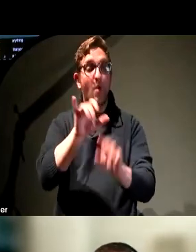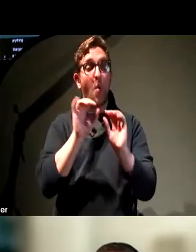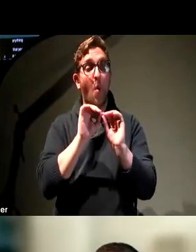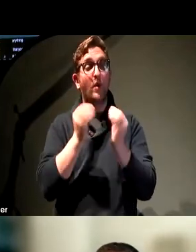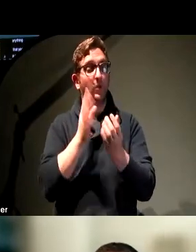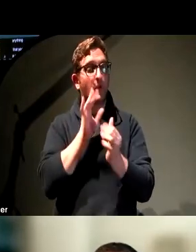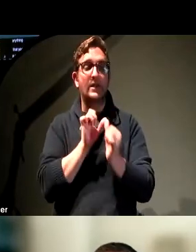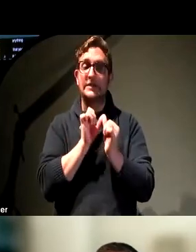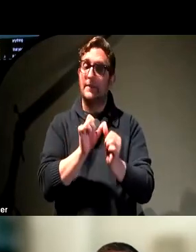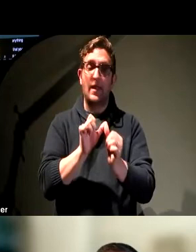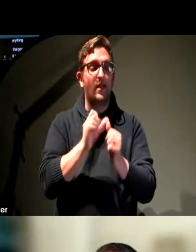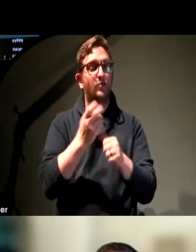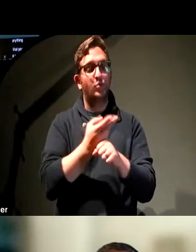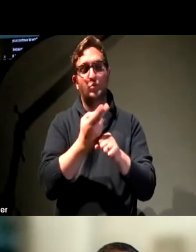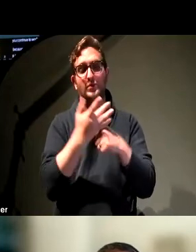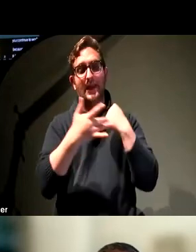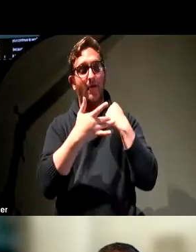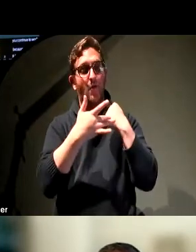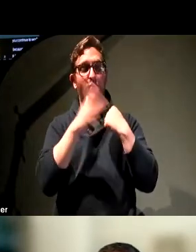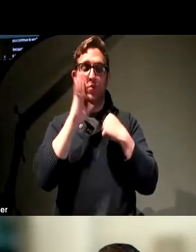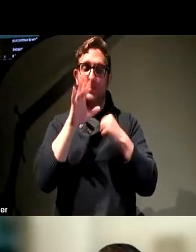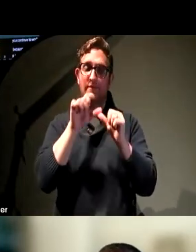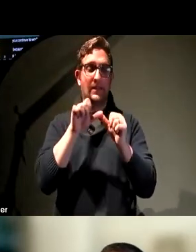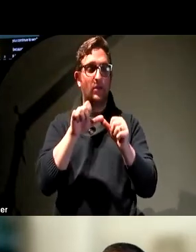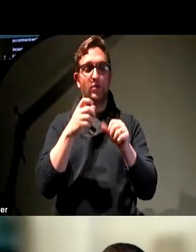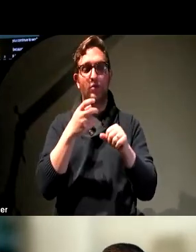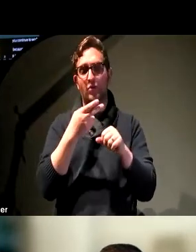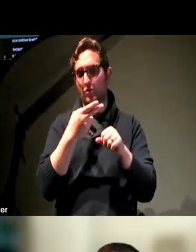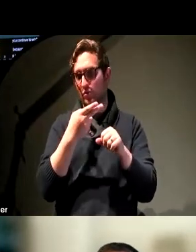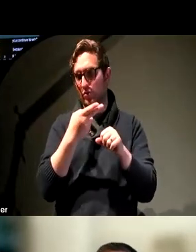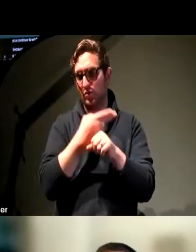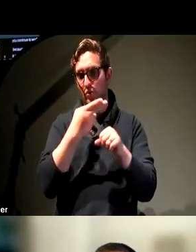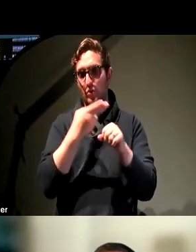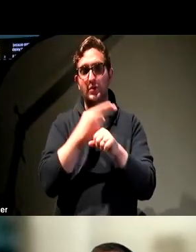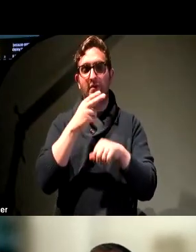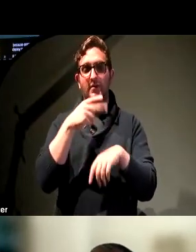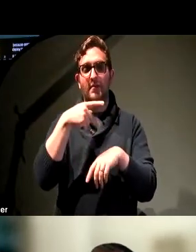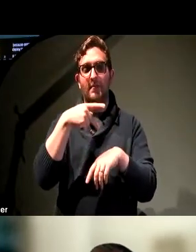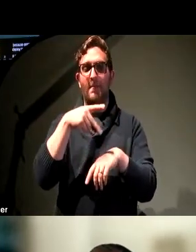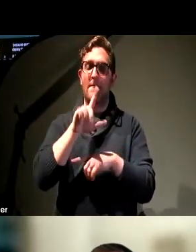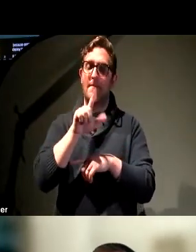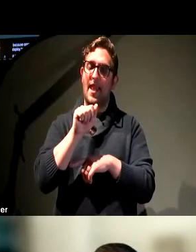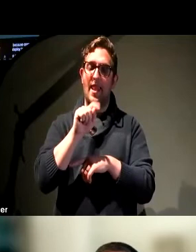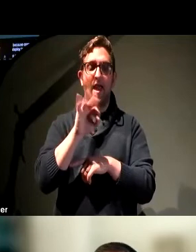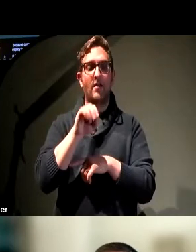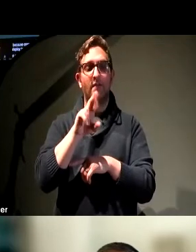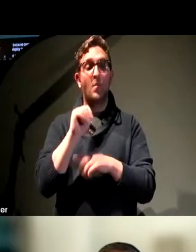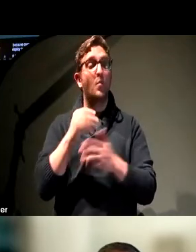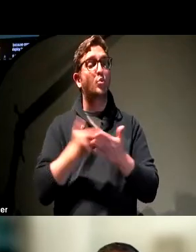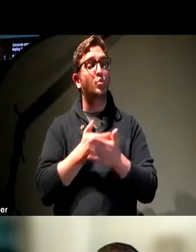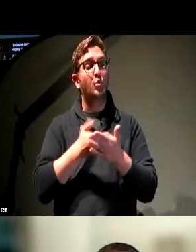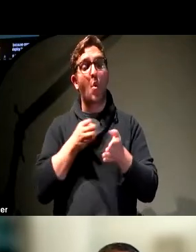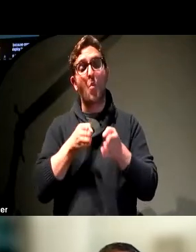deploy technologies. They will continue to bring on new platforms, continue to find new ways to engage with